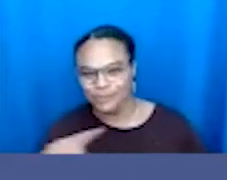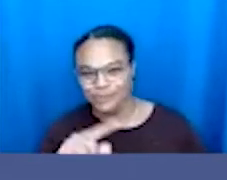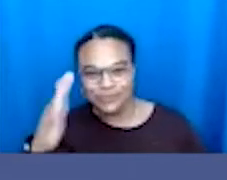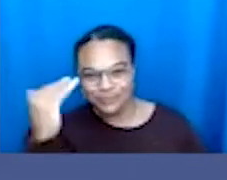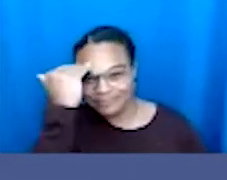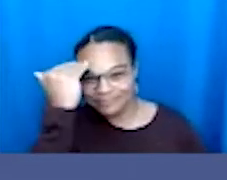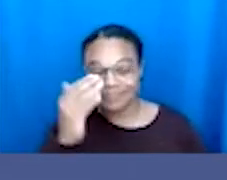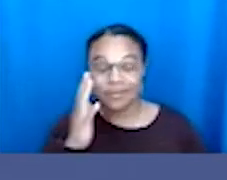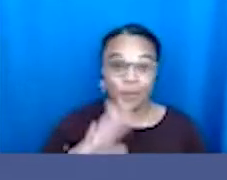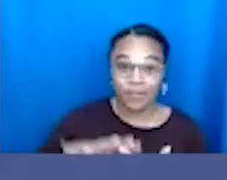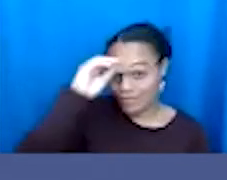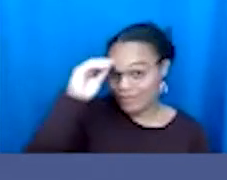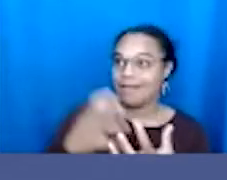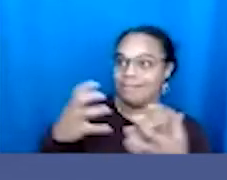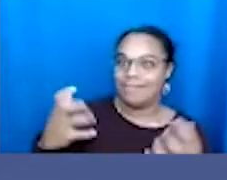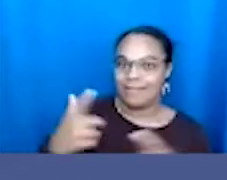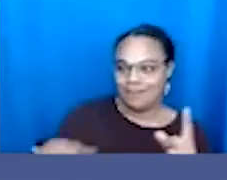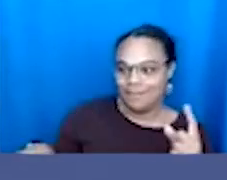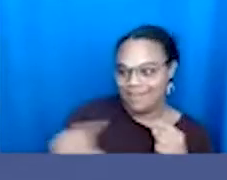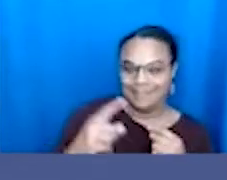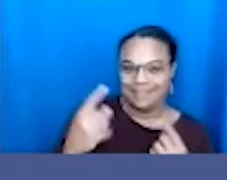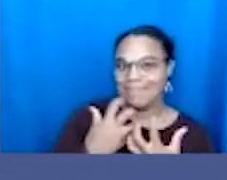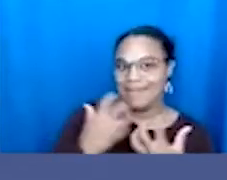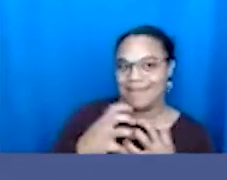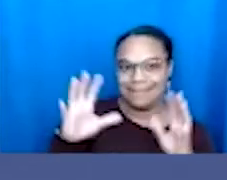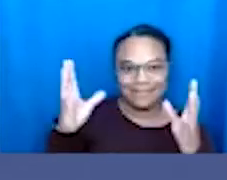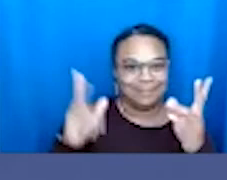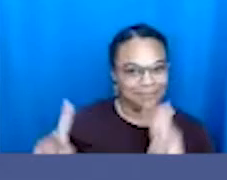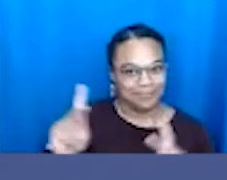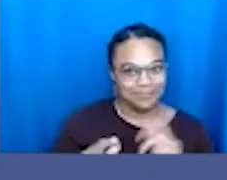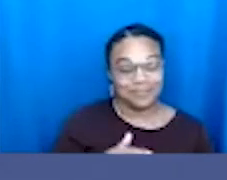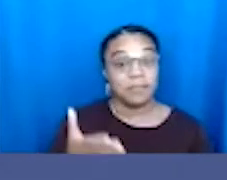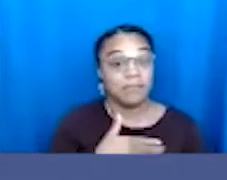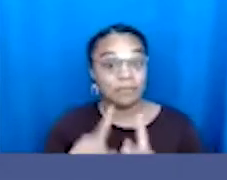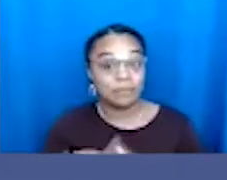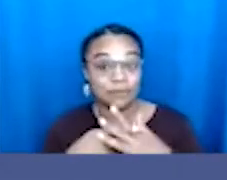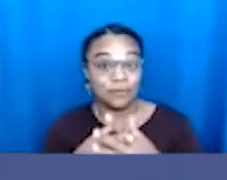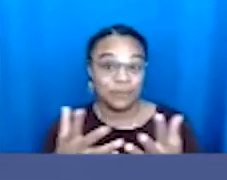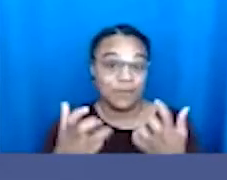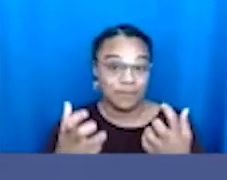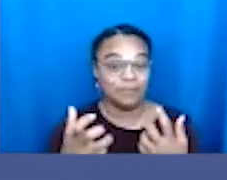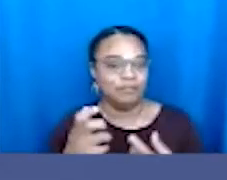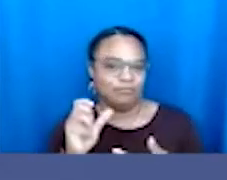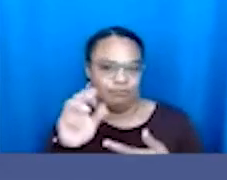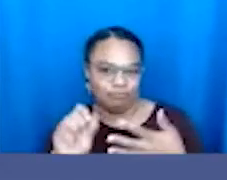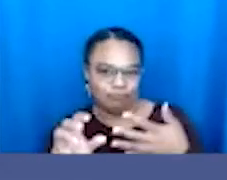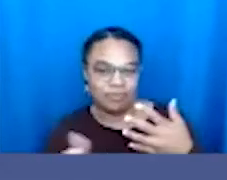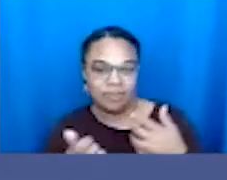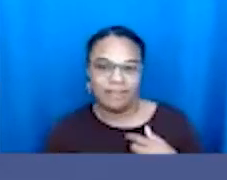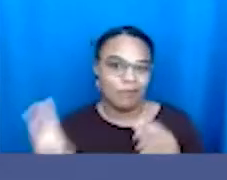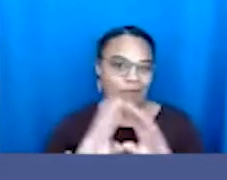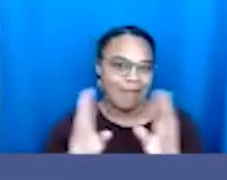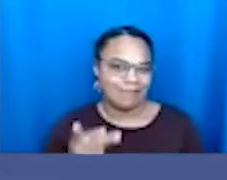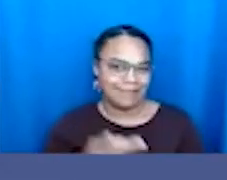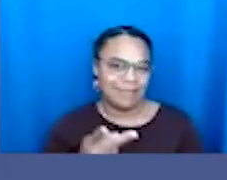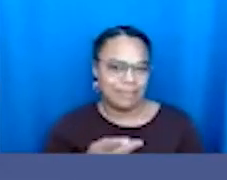going to learn a lot from these amazing folks. Before we get into it, I just wanted to give you a few housekeeping items.